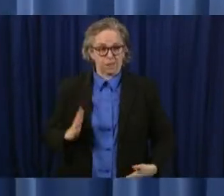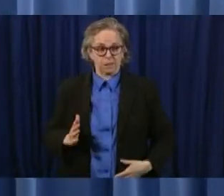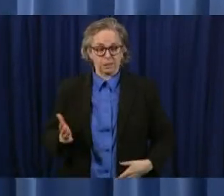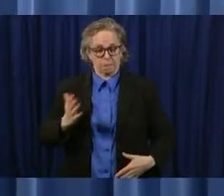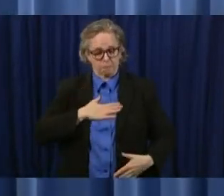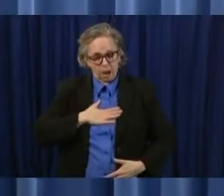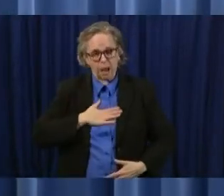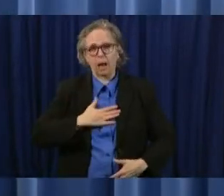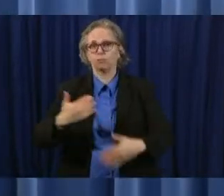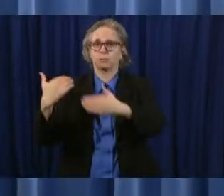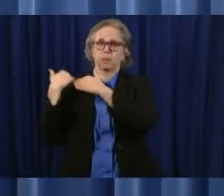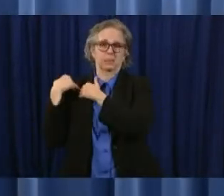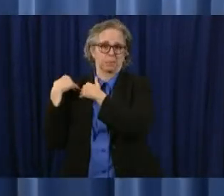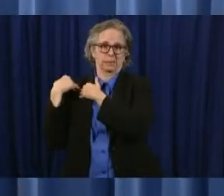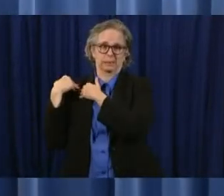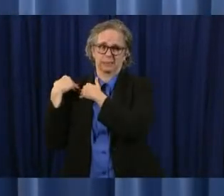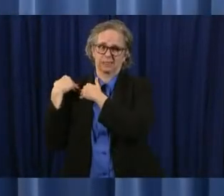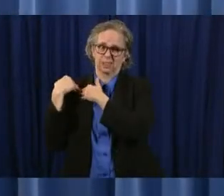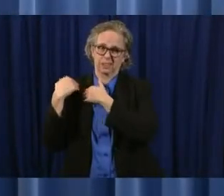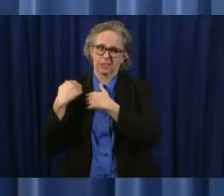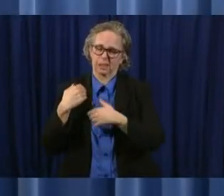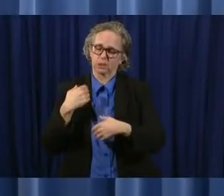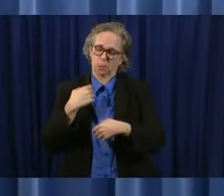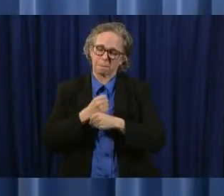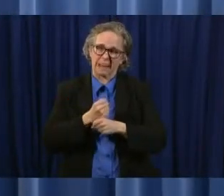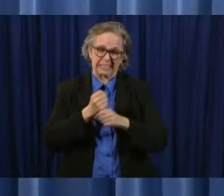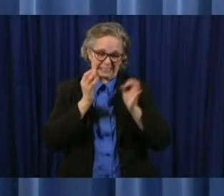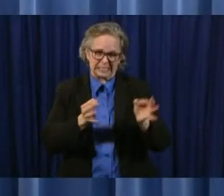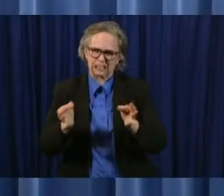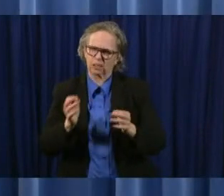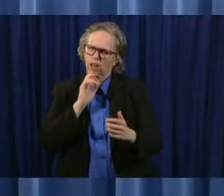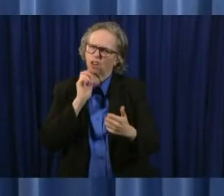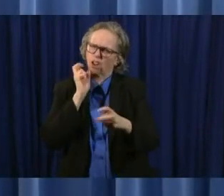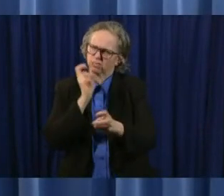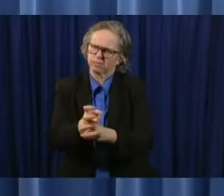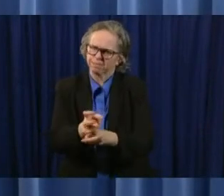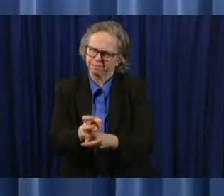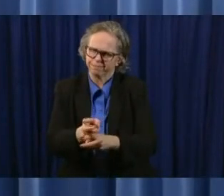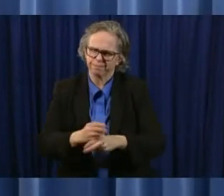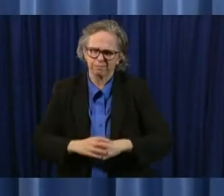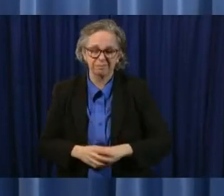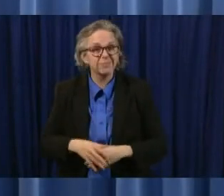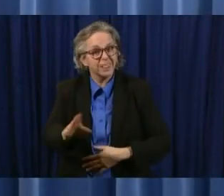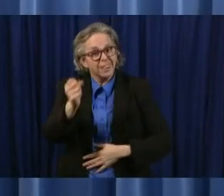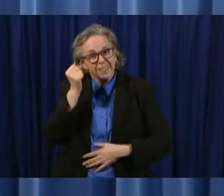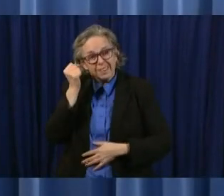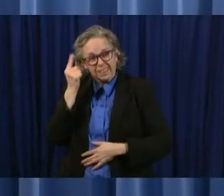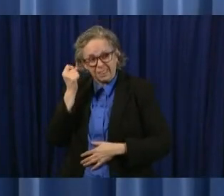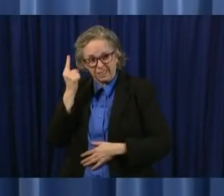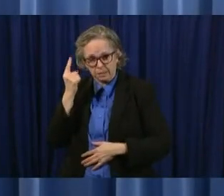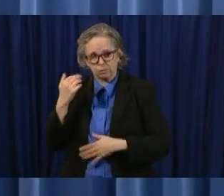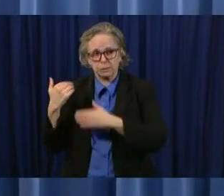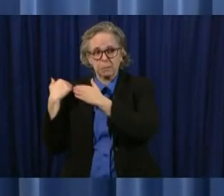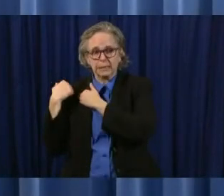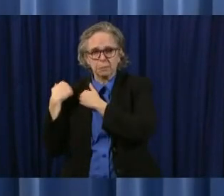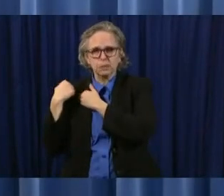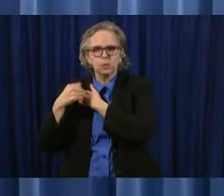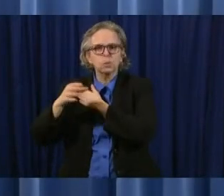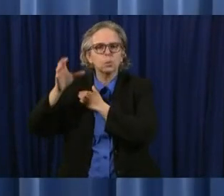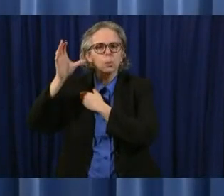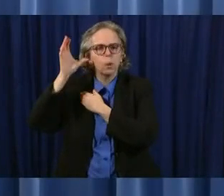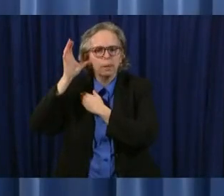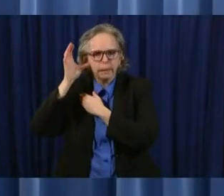of the tough decisions but it's also my responsibility to listen uh to hear